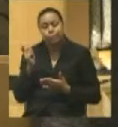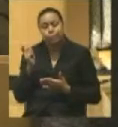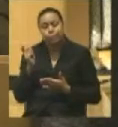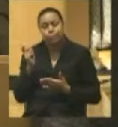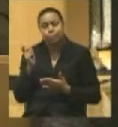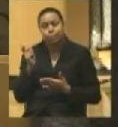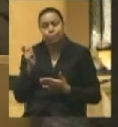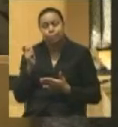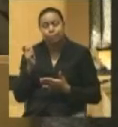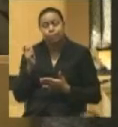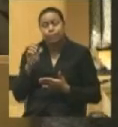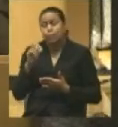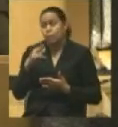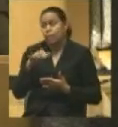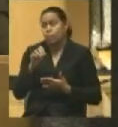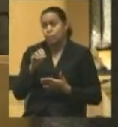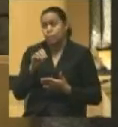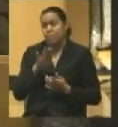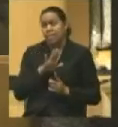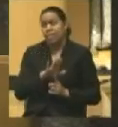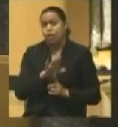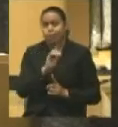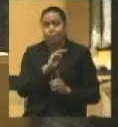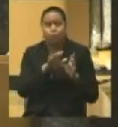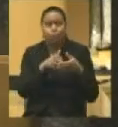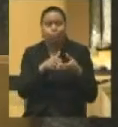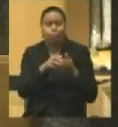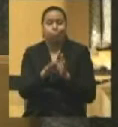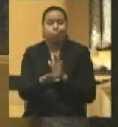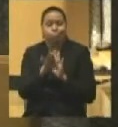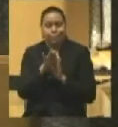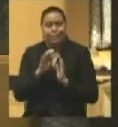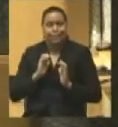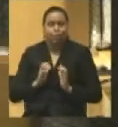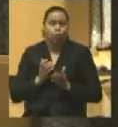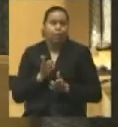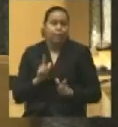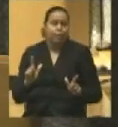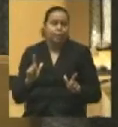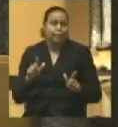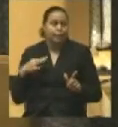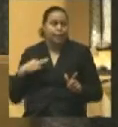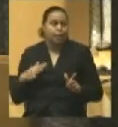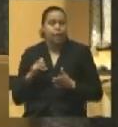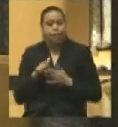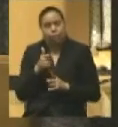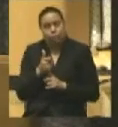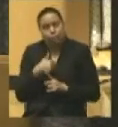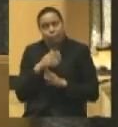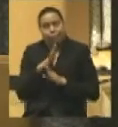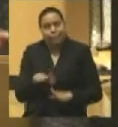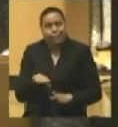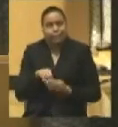Ohio Democrats nominated a civil liberties candidate who personally had peace credentials